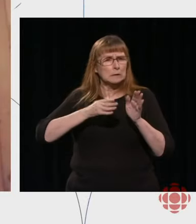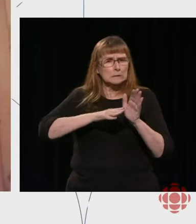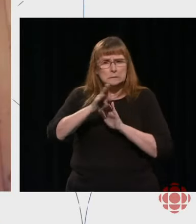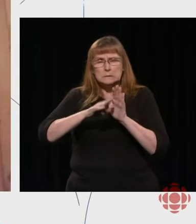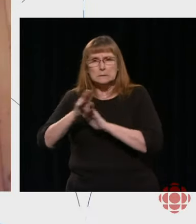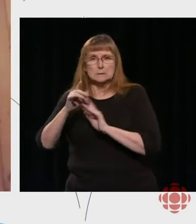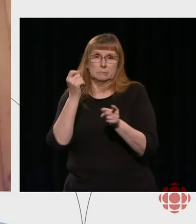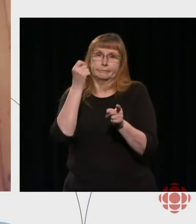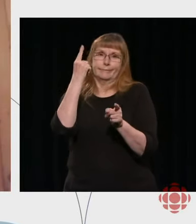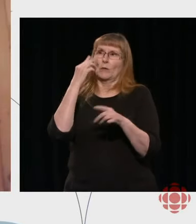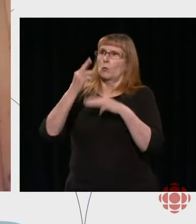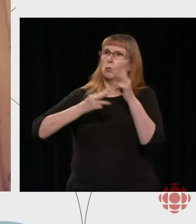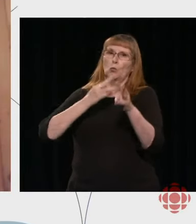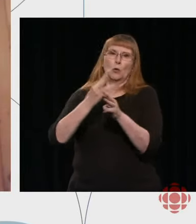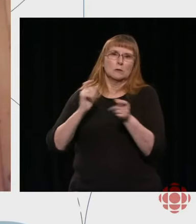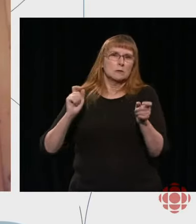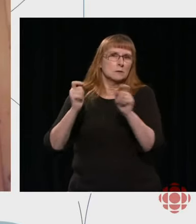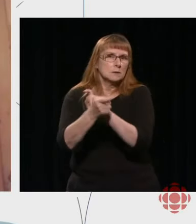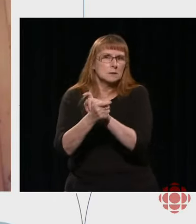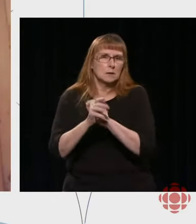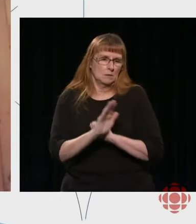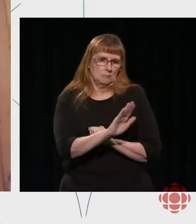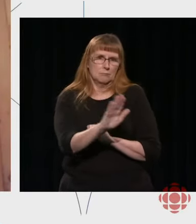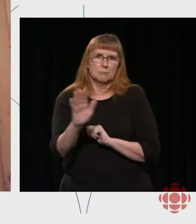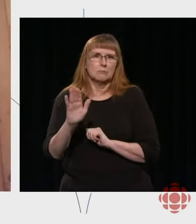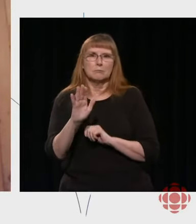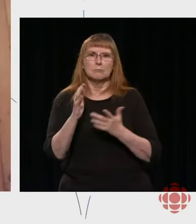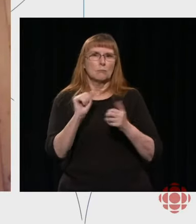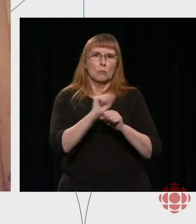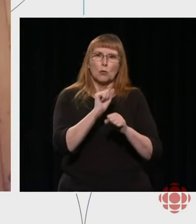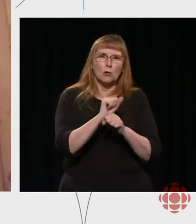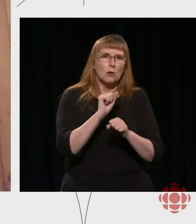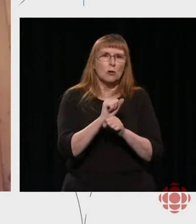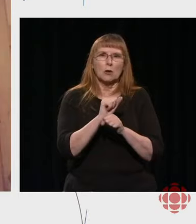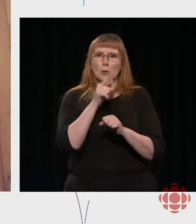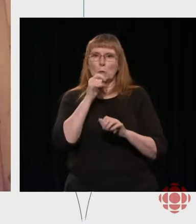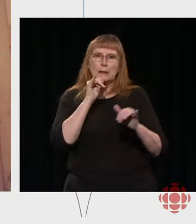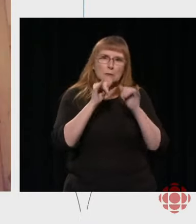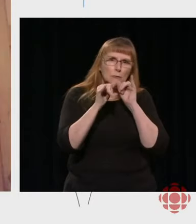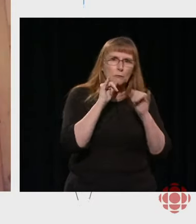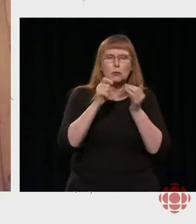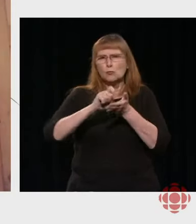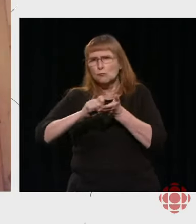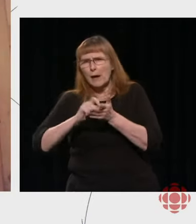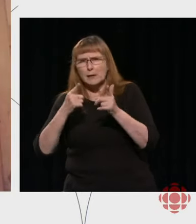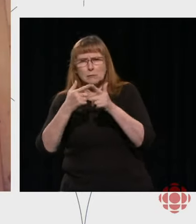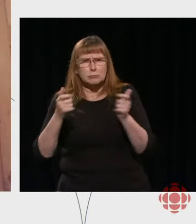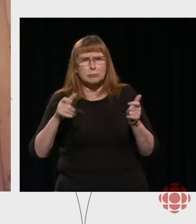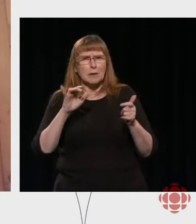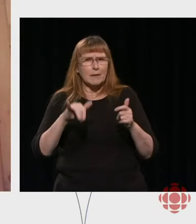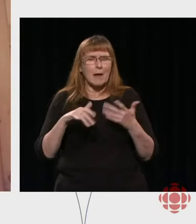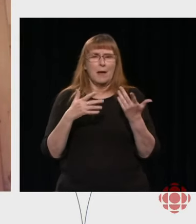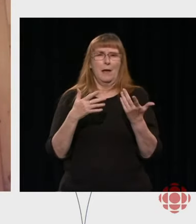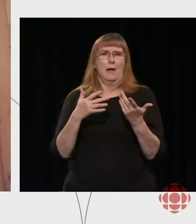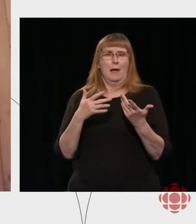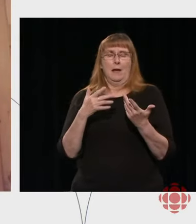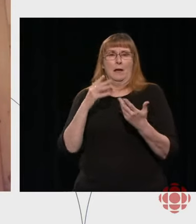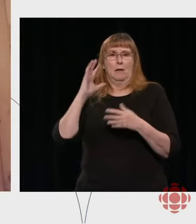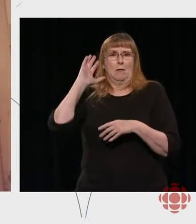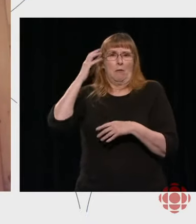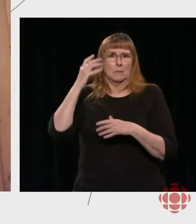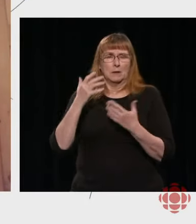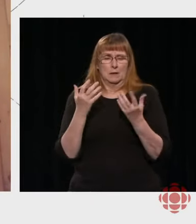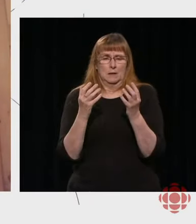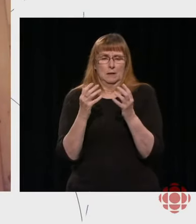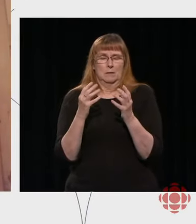world is changing, the job and responsibility of the journalist is changing too and only getting more and more complicated in a world of